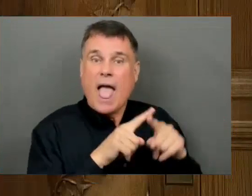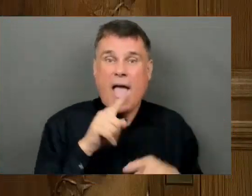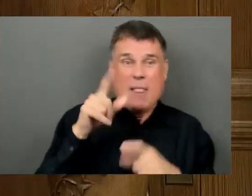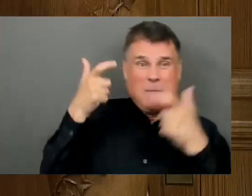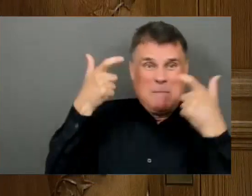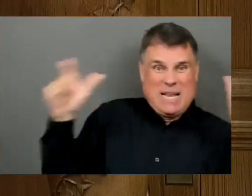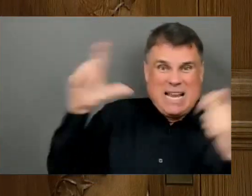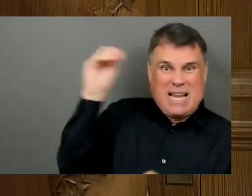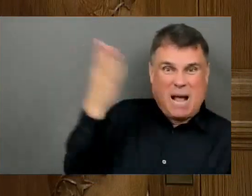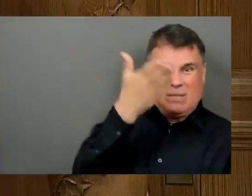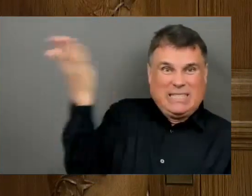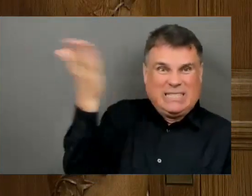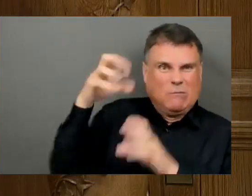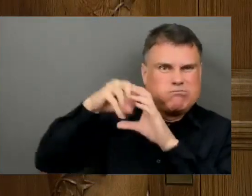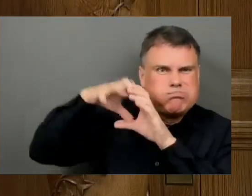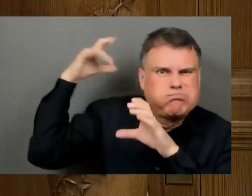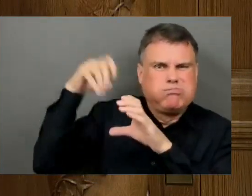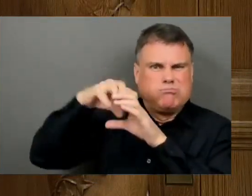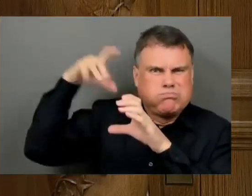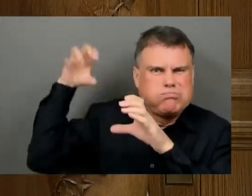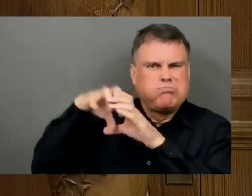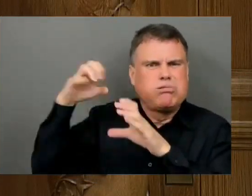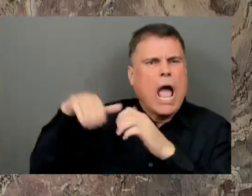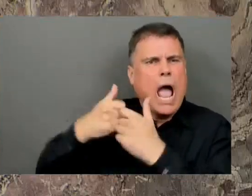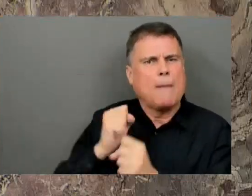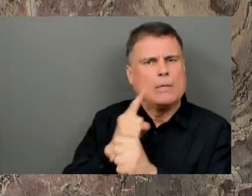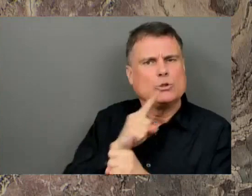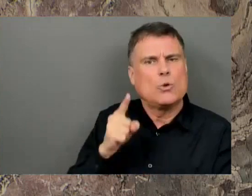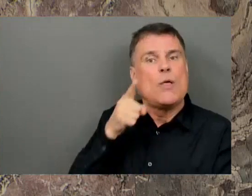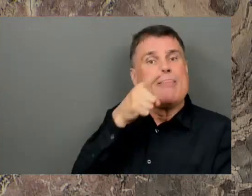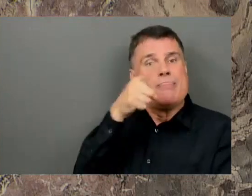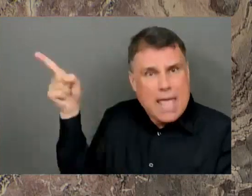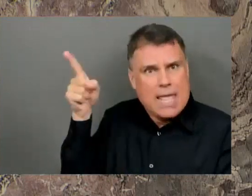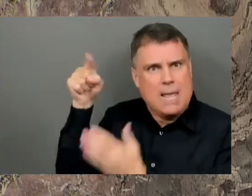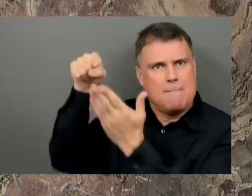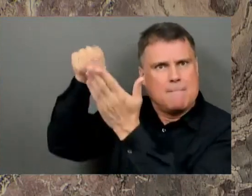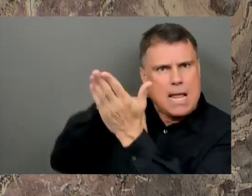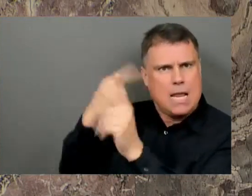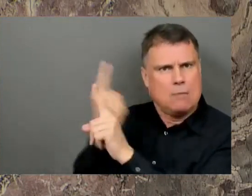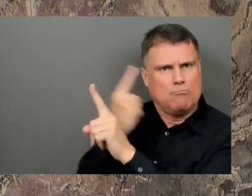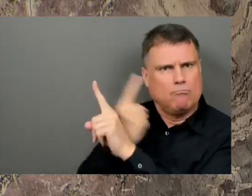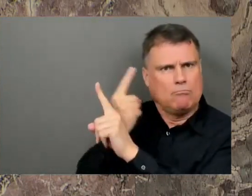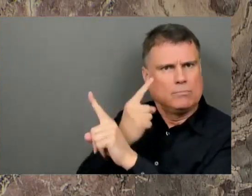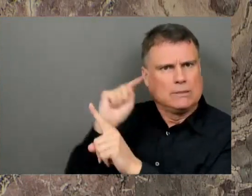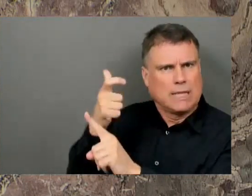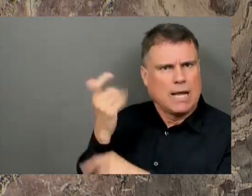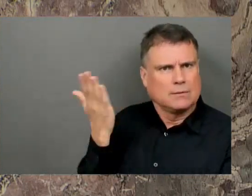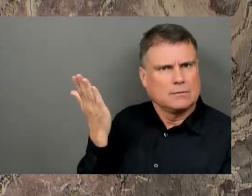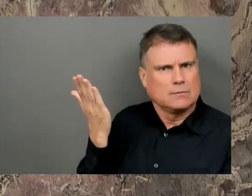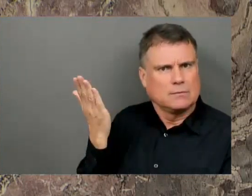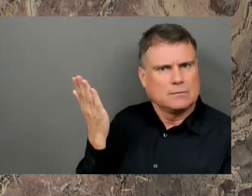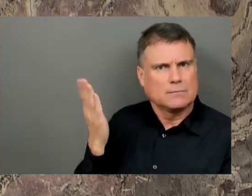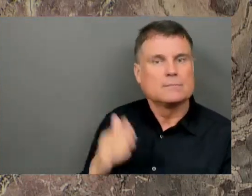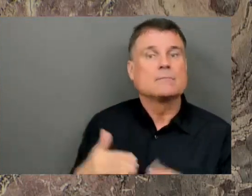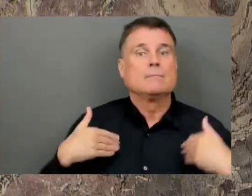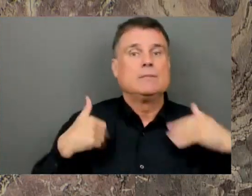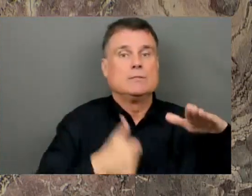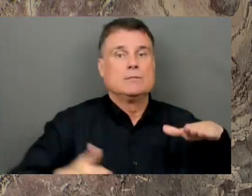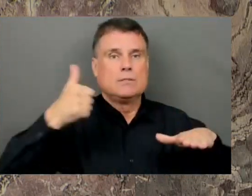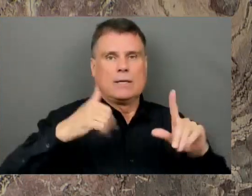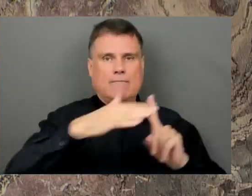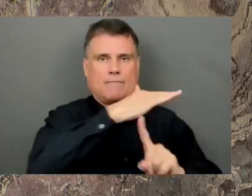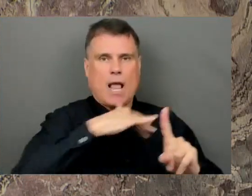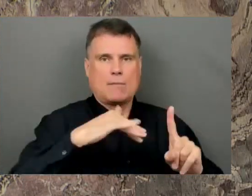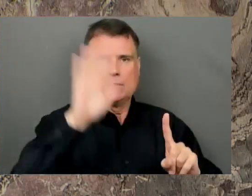Minister of Environment and Climate Change. Thank you very much, Mr. Speaker, and thank you to the member for the question. It points out